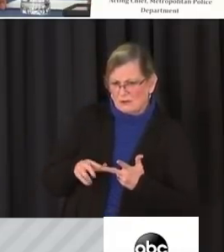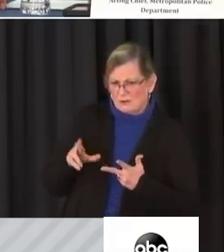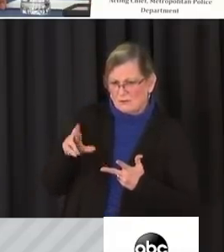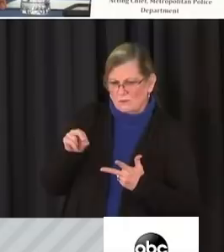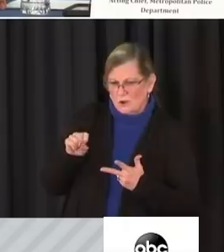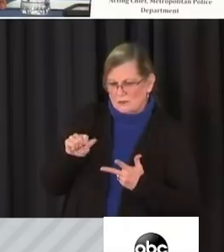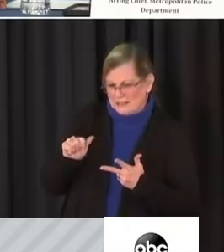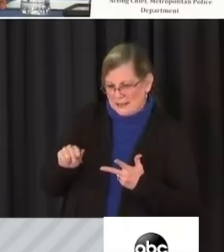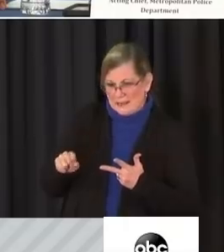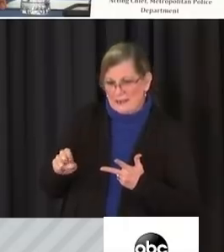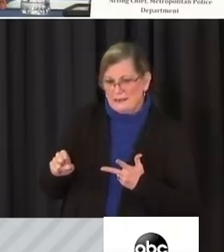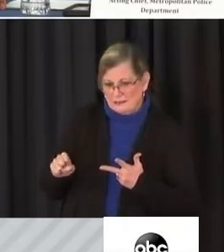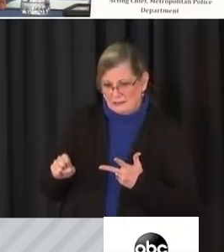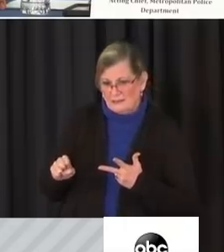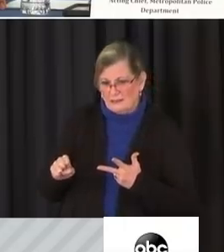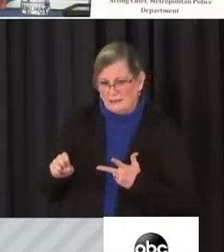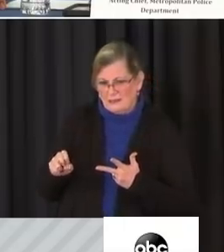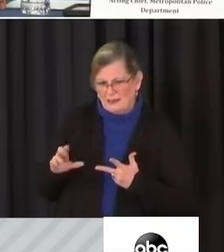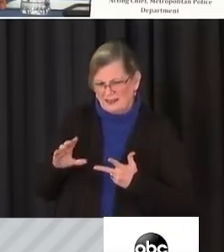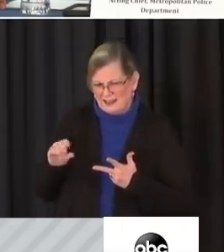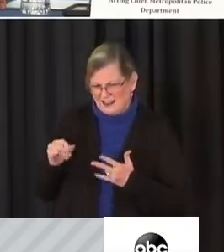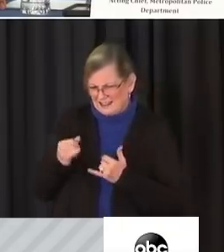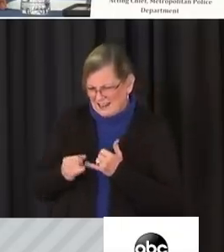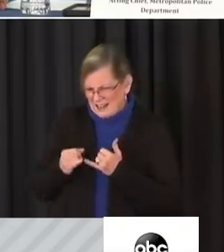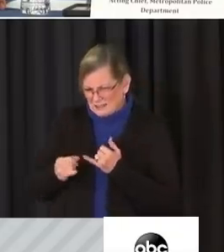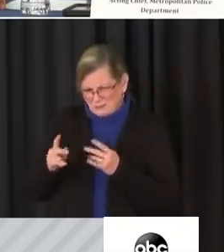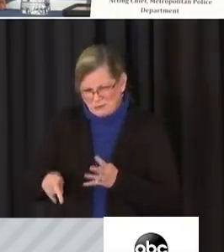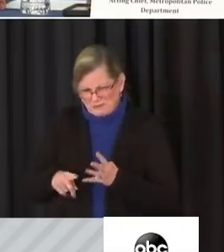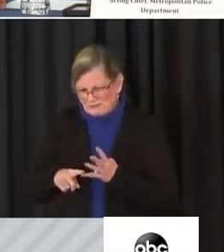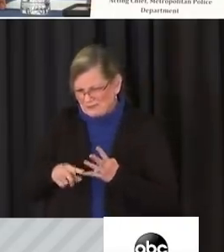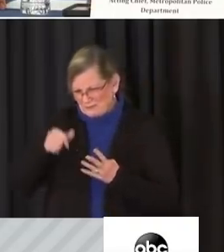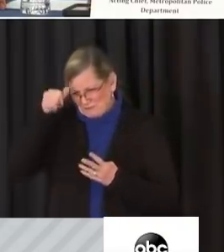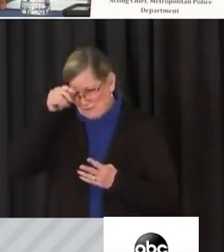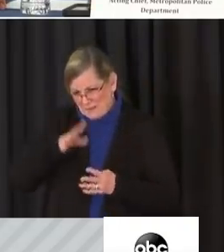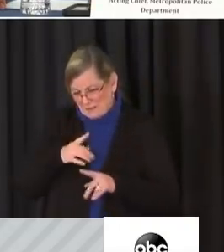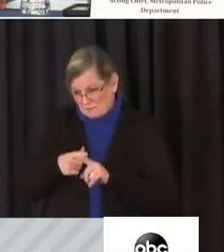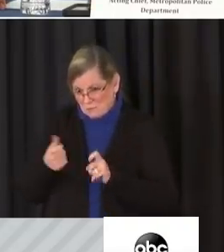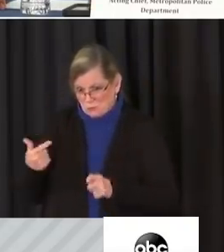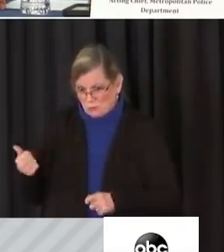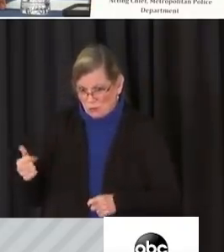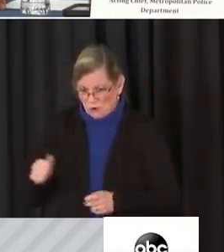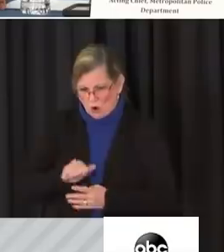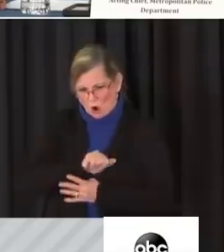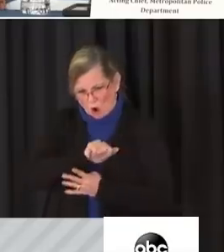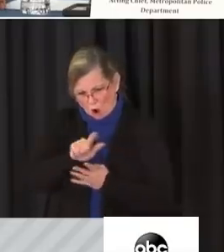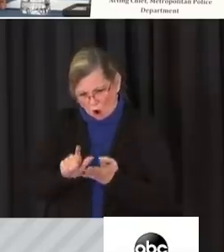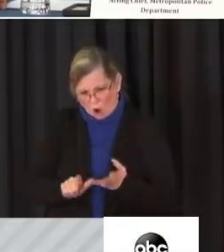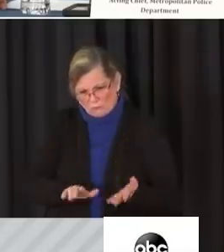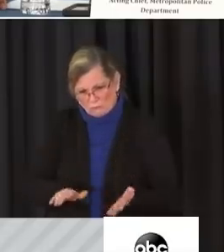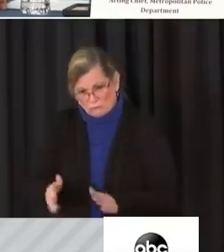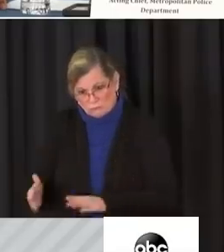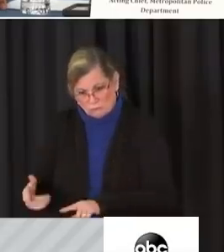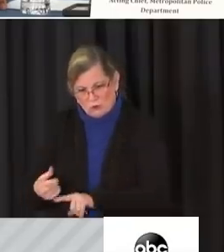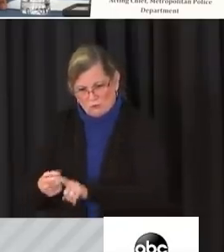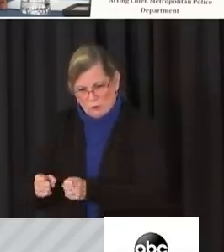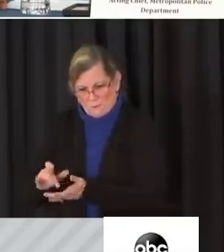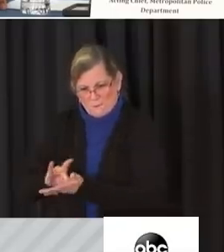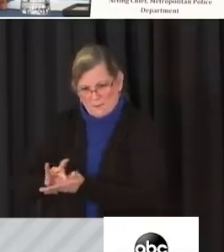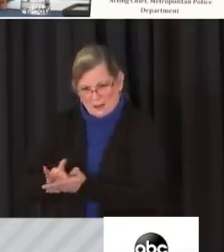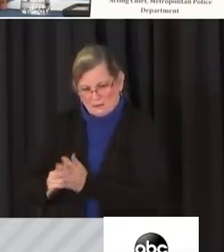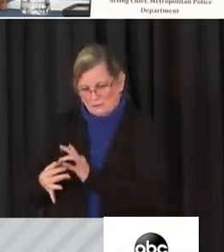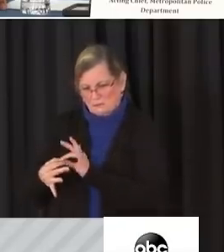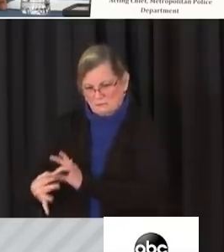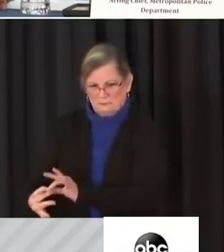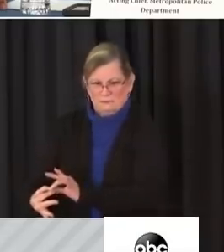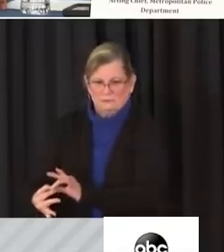Boylan of Kennesaw, Georgia. Lastly, I would like to thank all of D.C. and our neighboring jurisdictions in